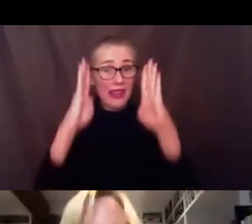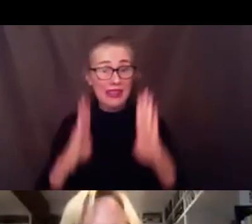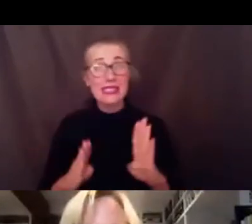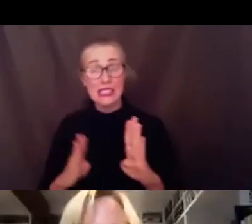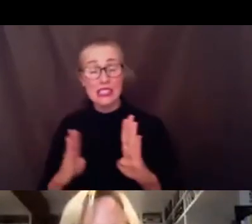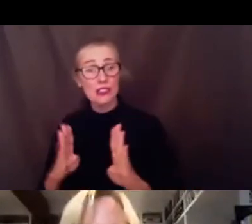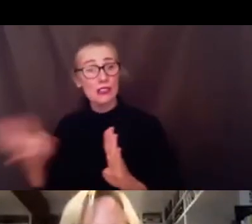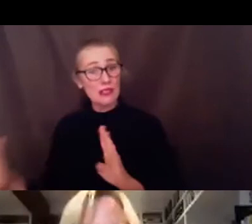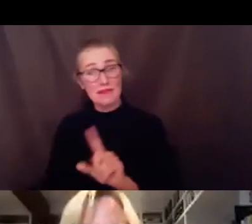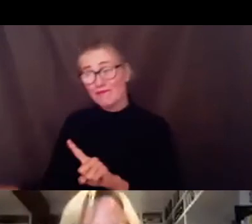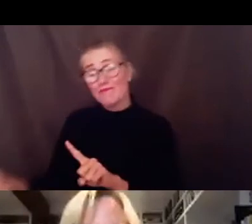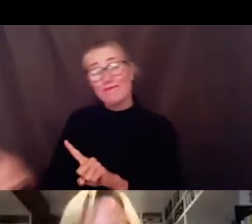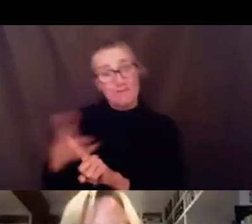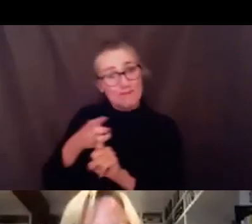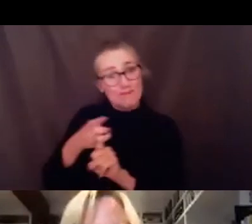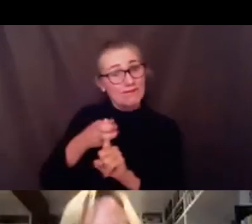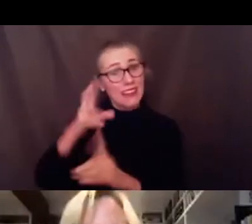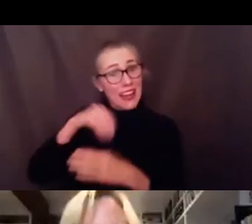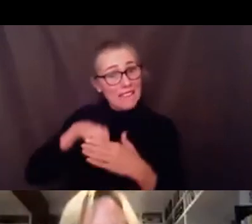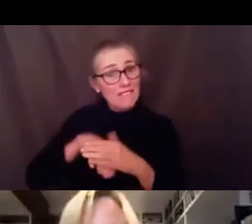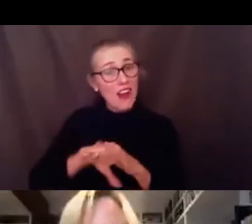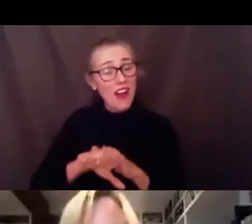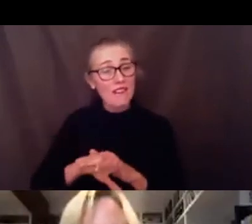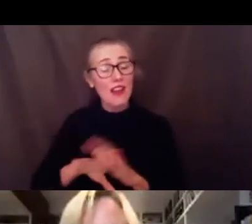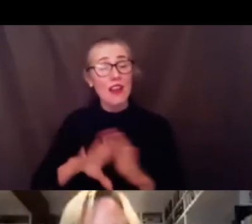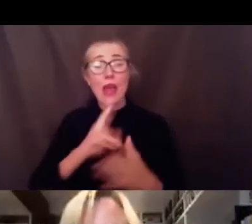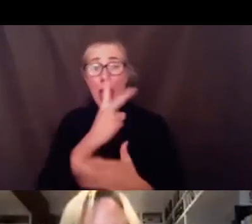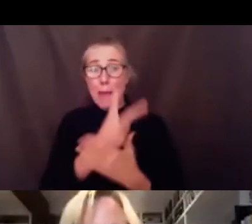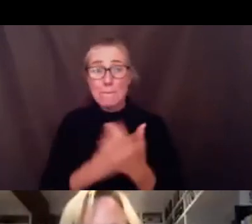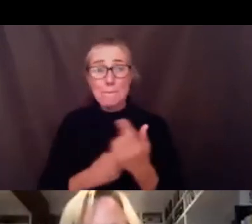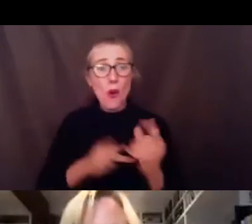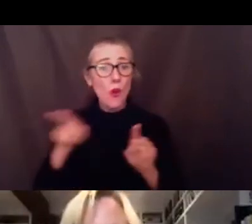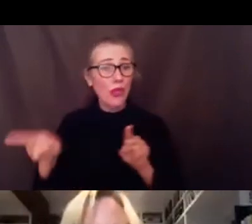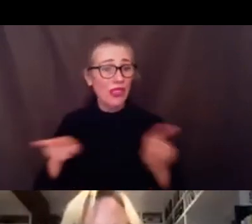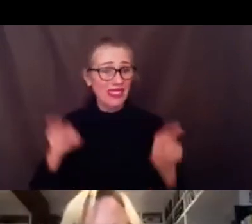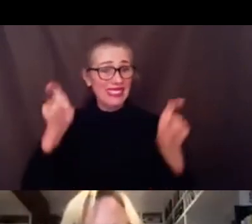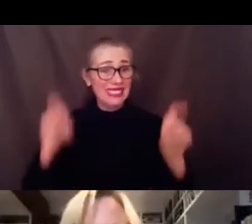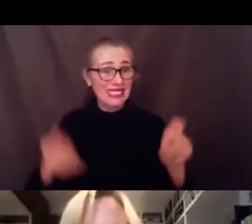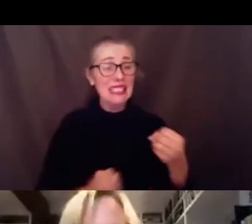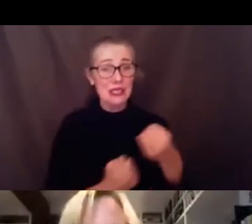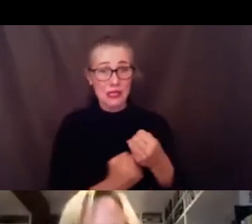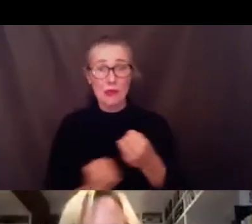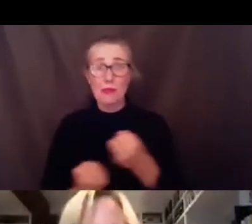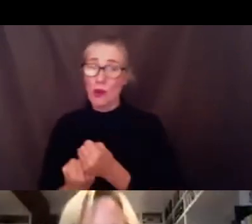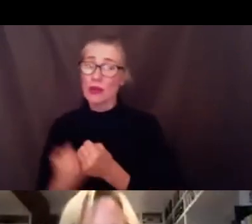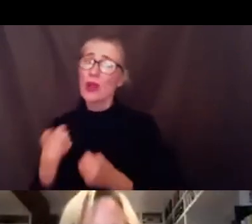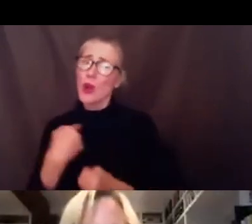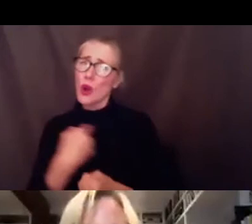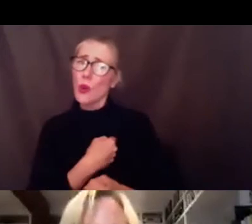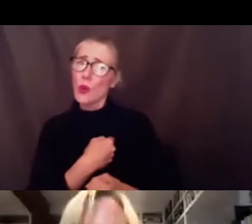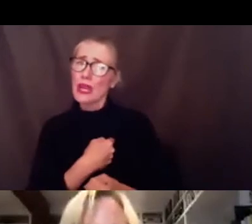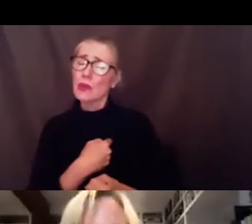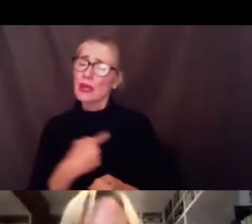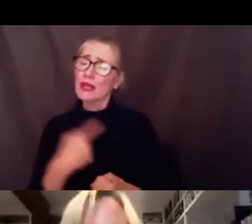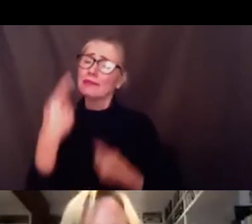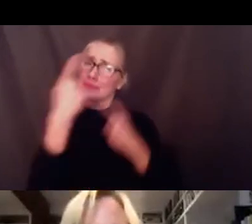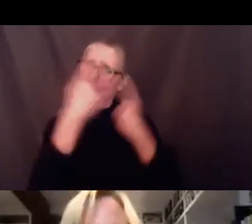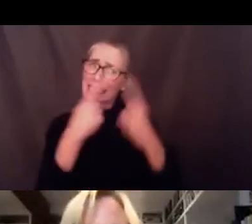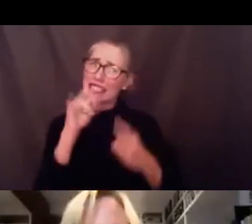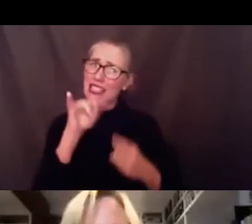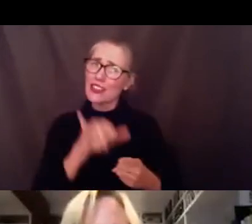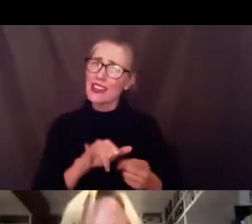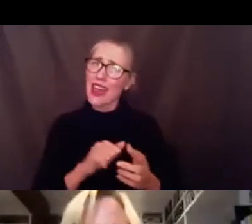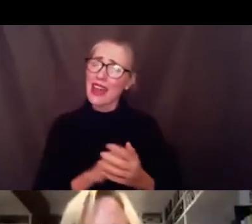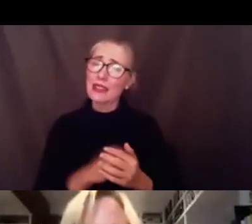uh seems to be the topic and the theme that we will take back as an executive cabinet team and drill down